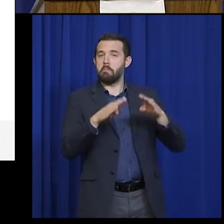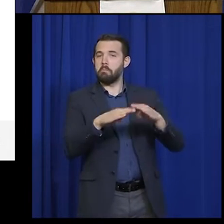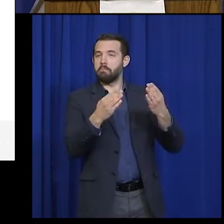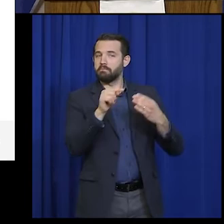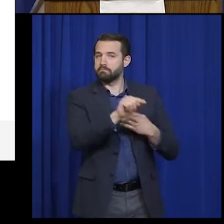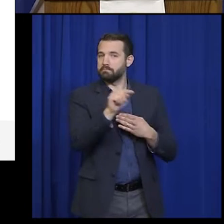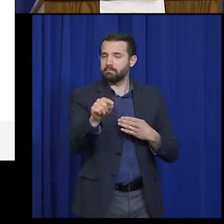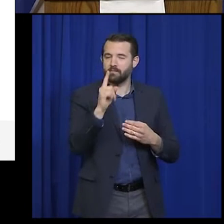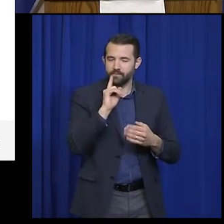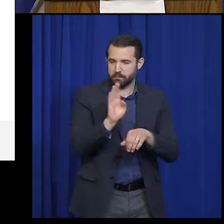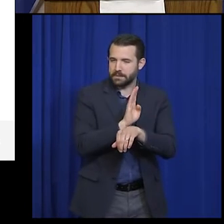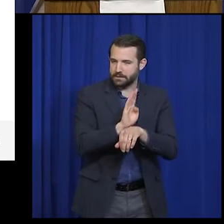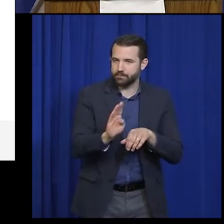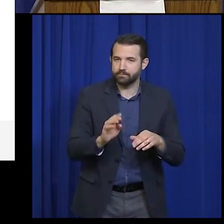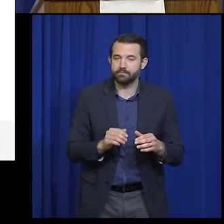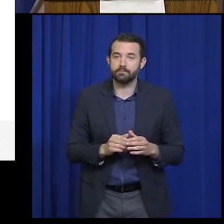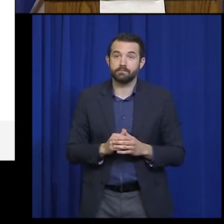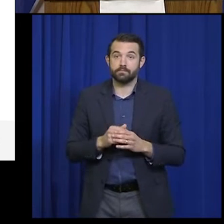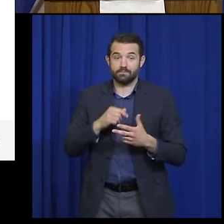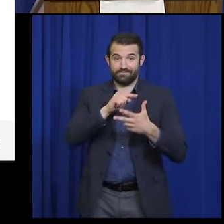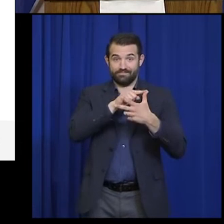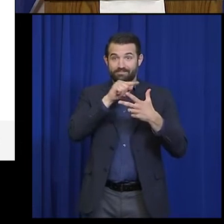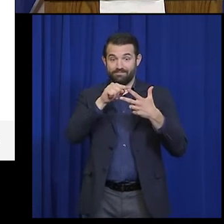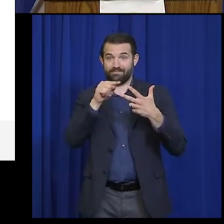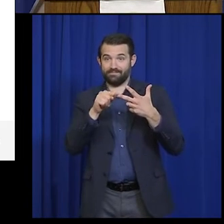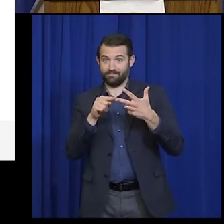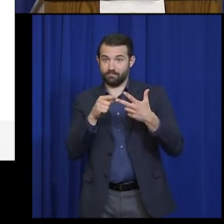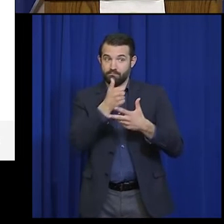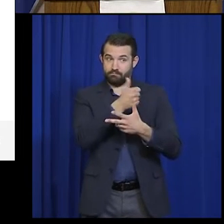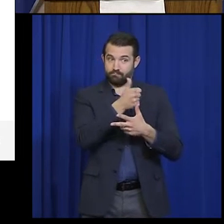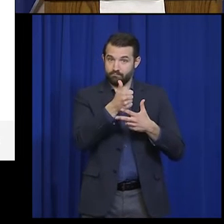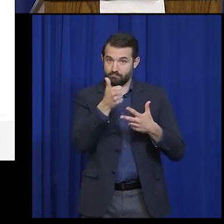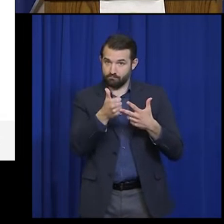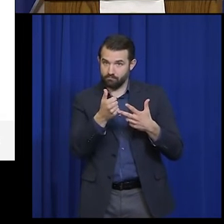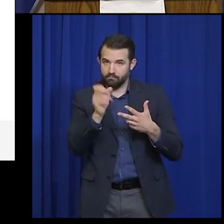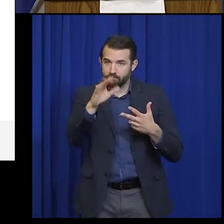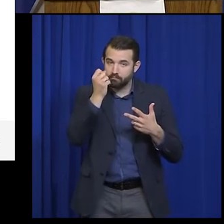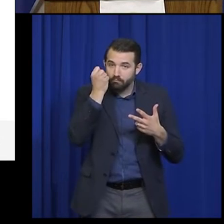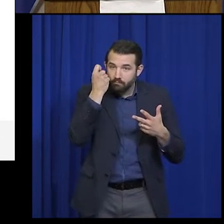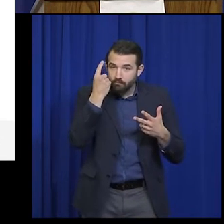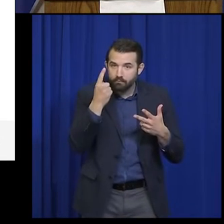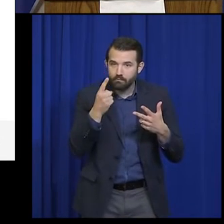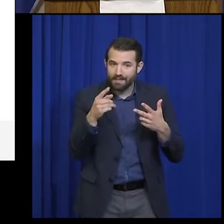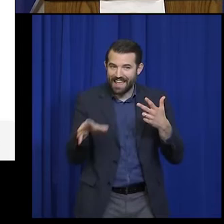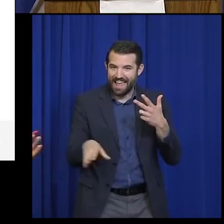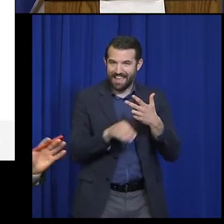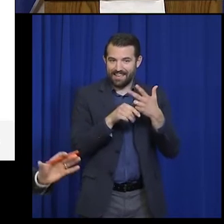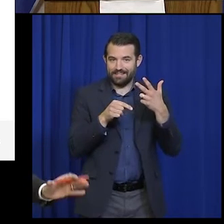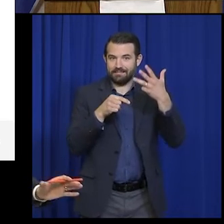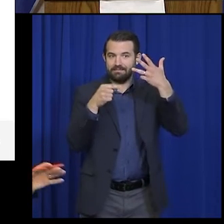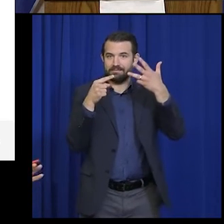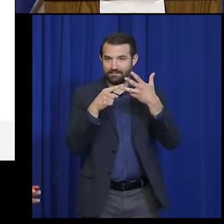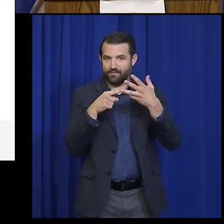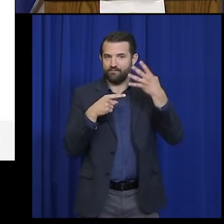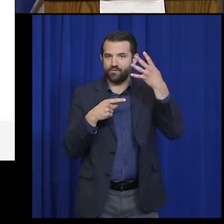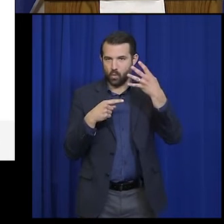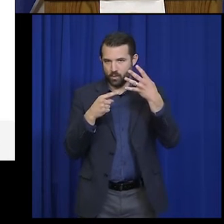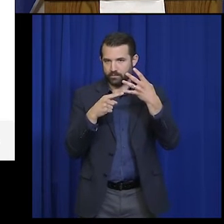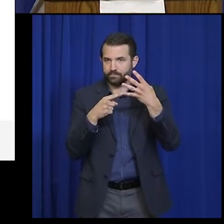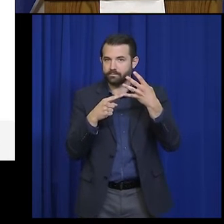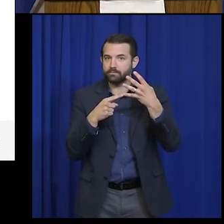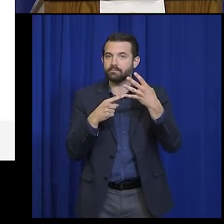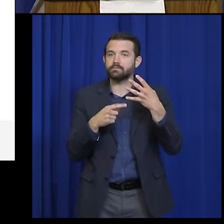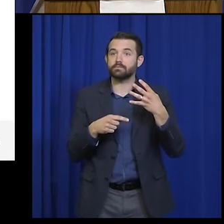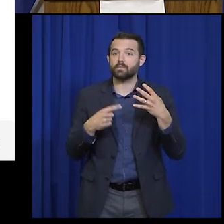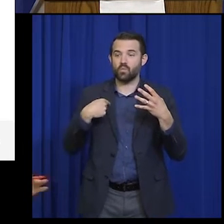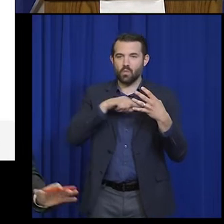by detailing the additional public health measures that we know are again necessary because the others are not yet